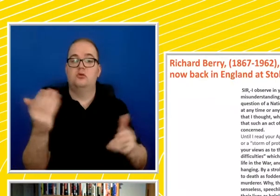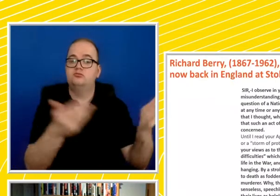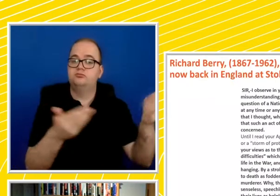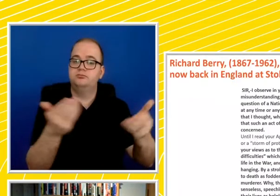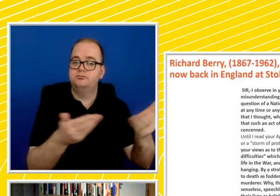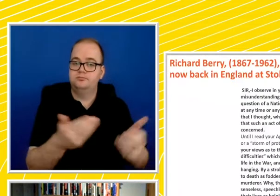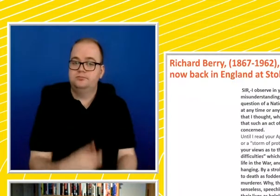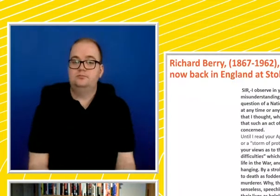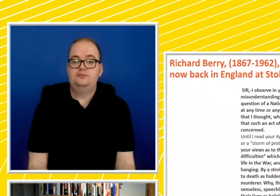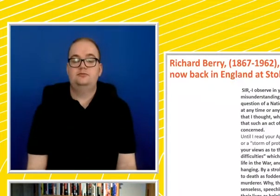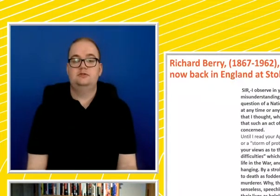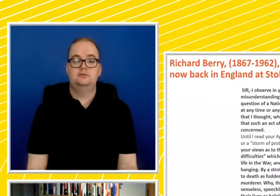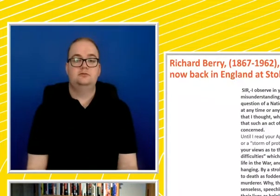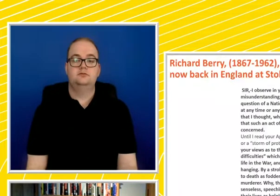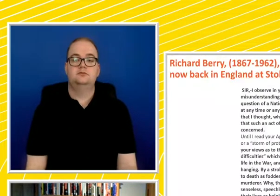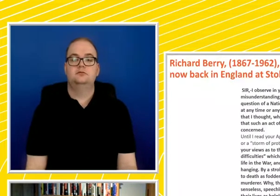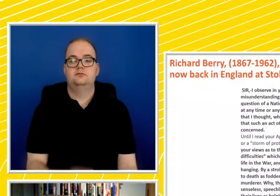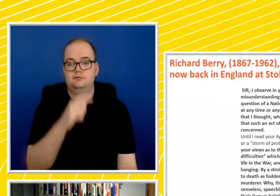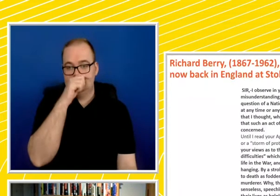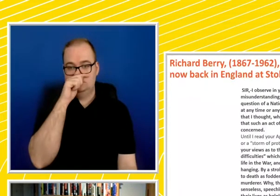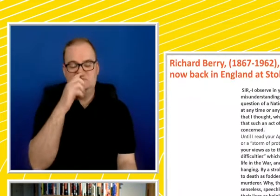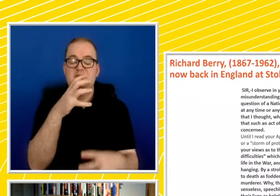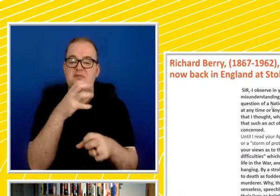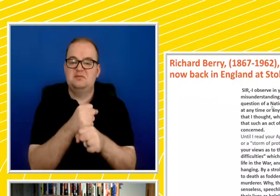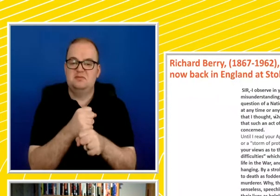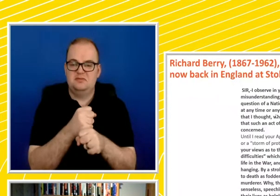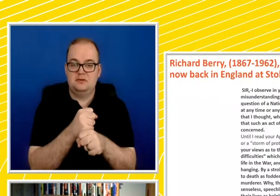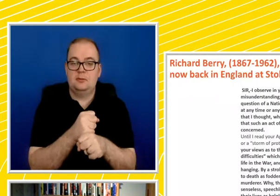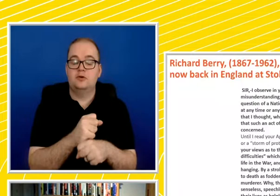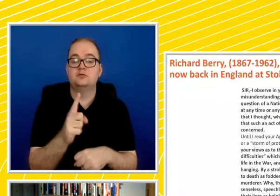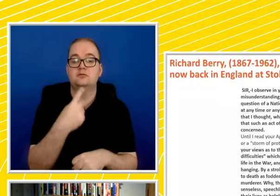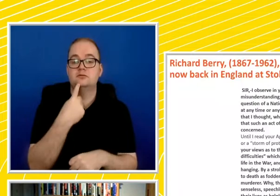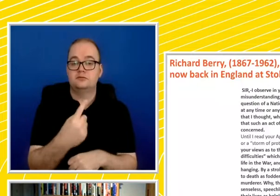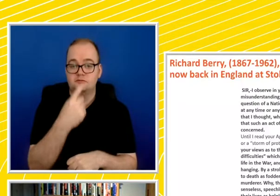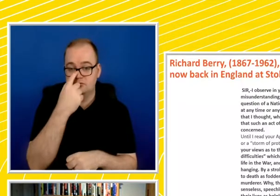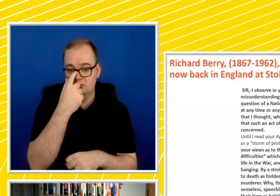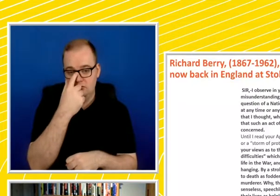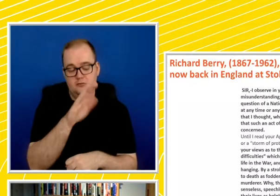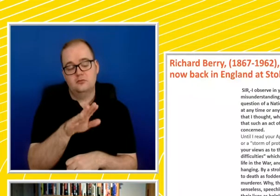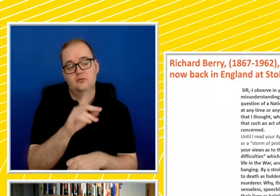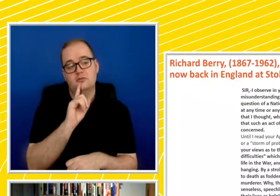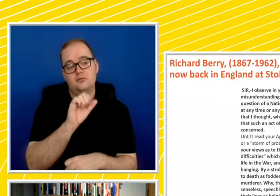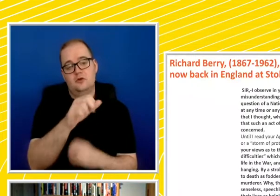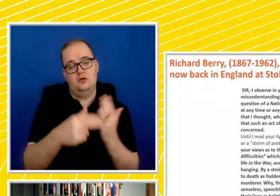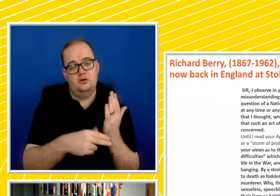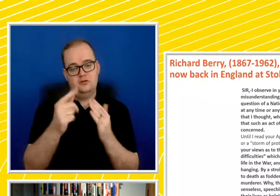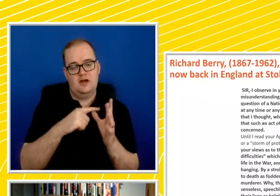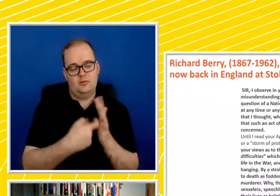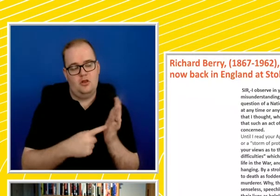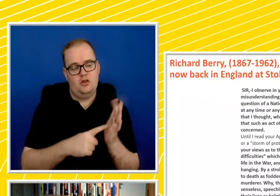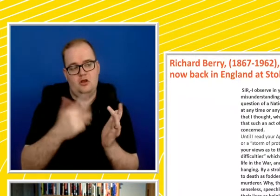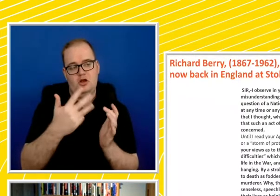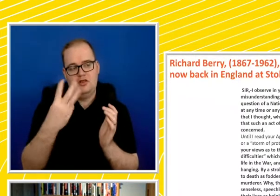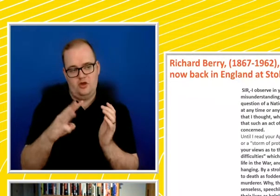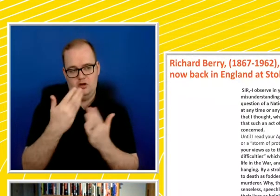And just to summarise that he basically says, Sir, I observe in your issue of April 1930, page 6, that you